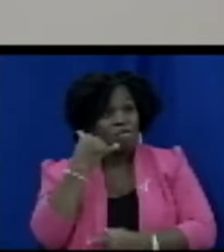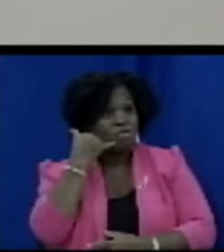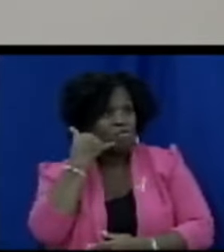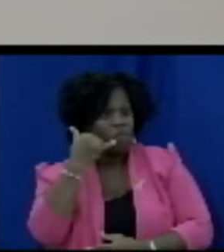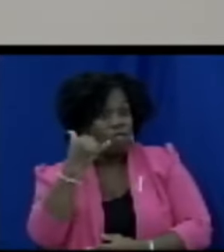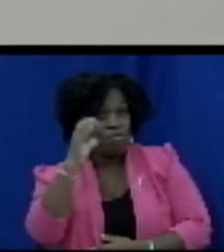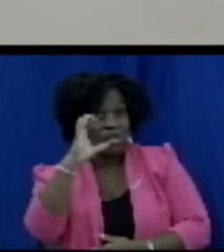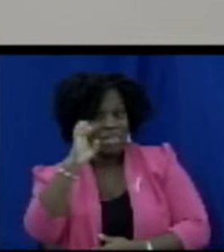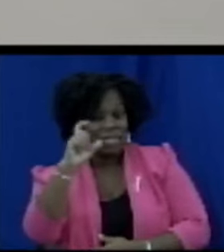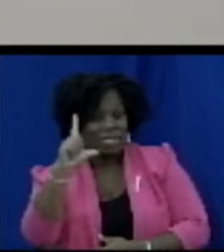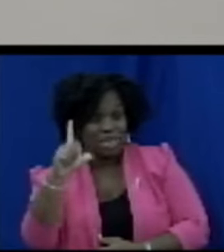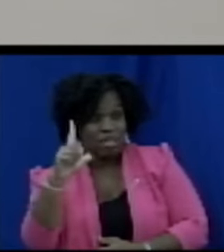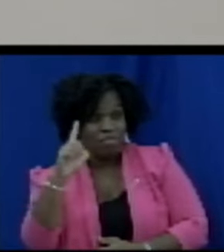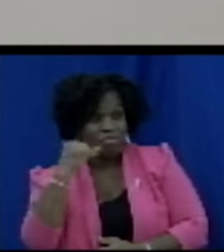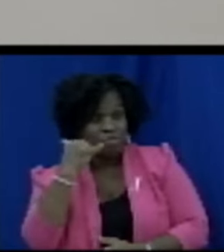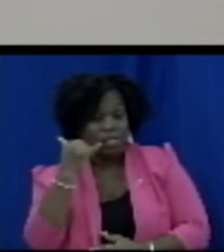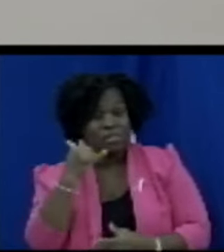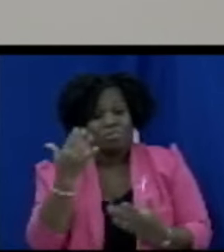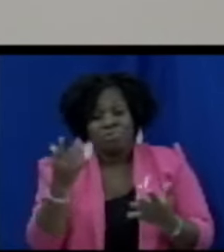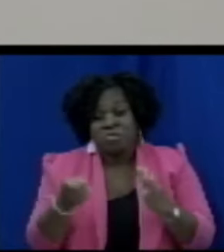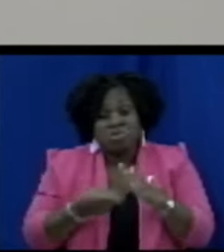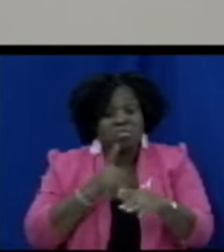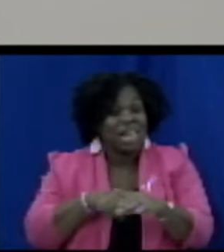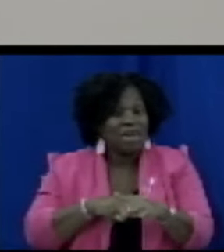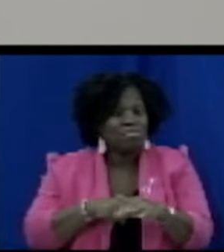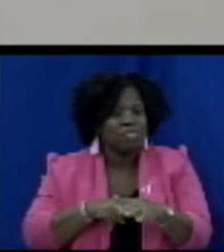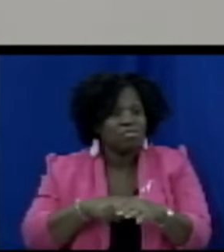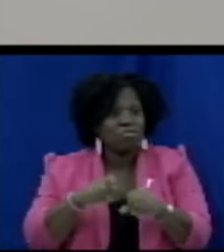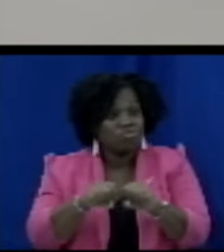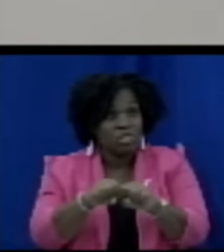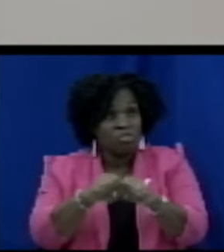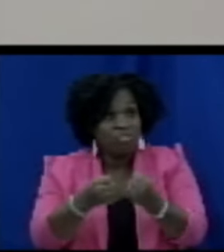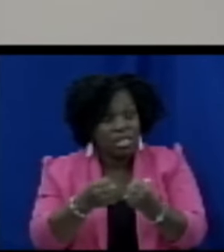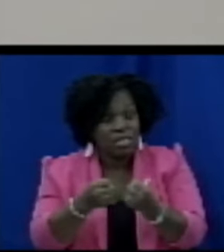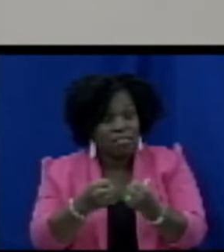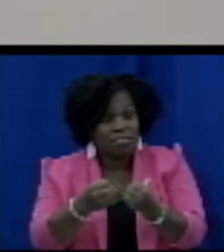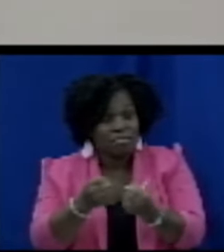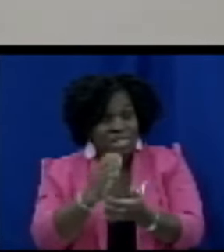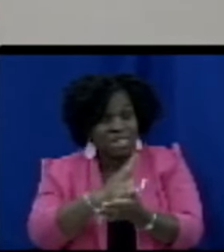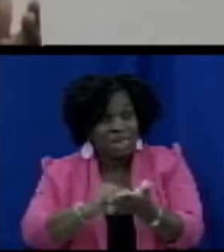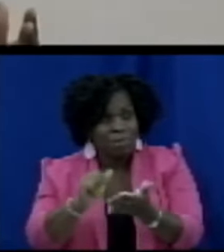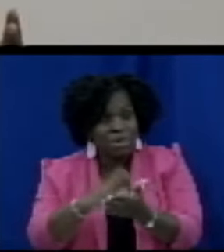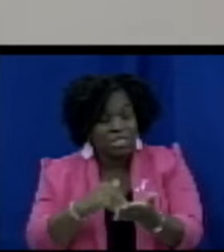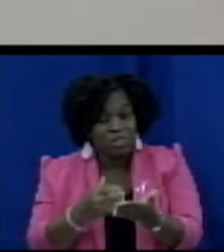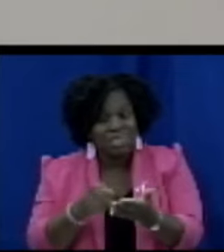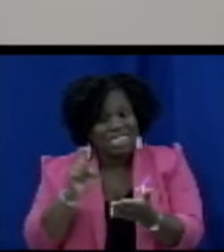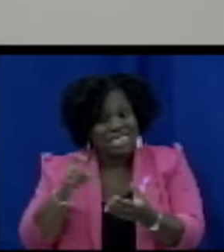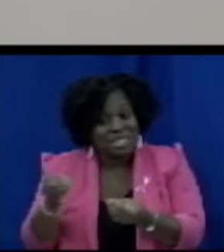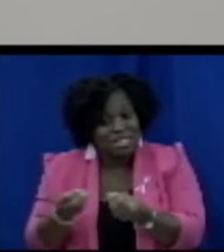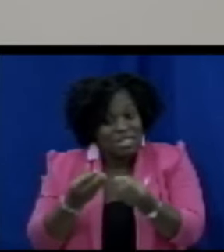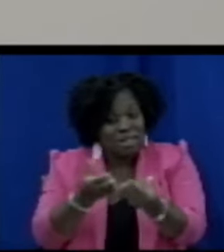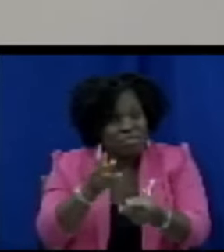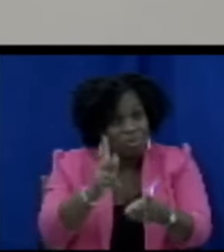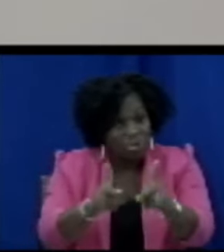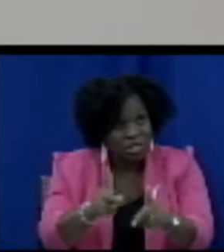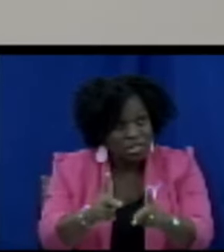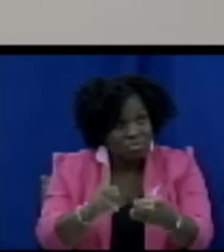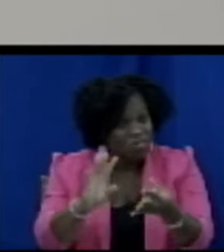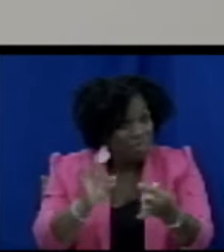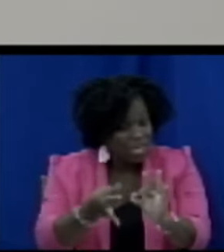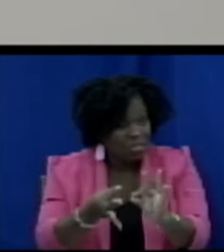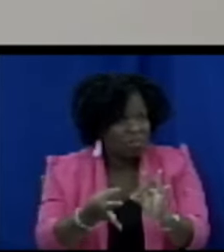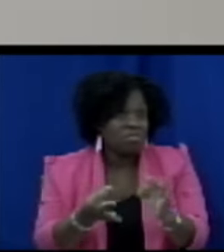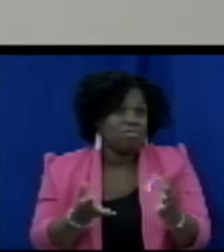repairing cell phones for example and I suppose the argument will be that there are